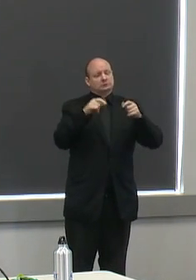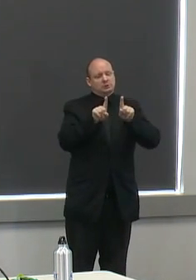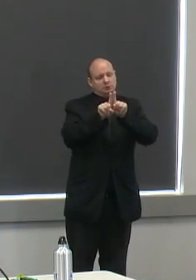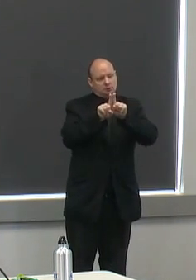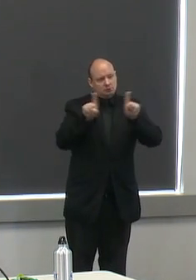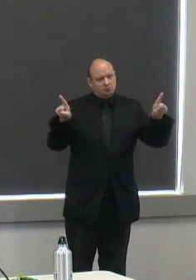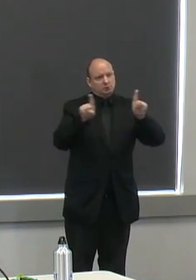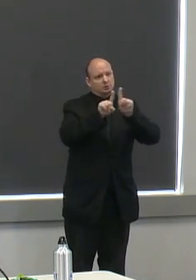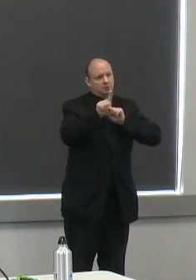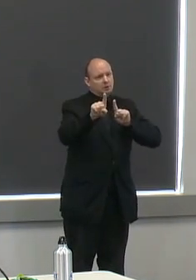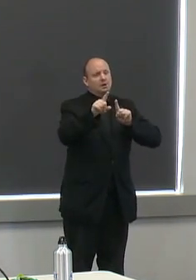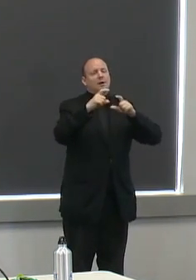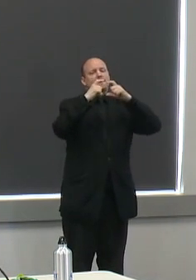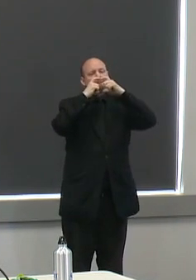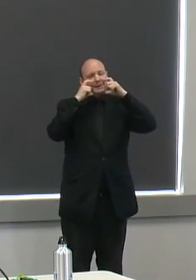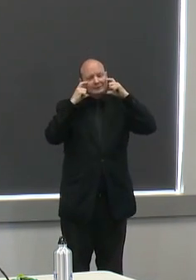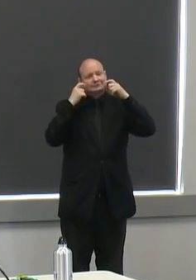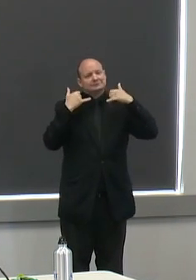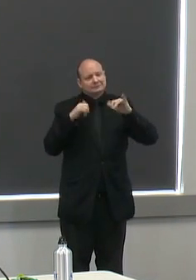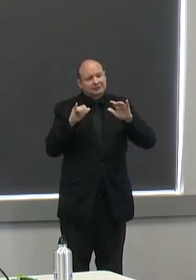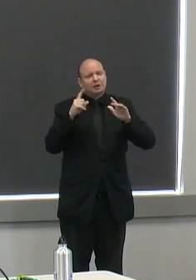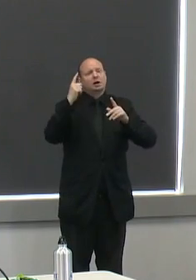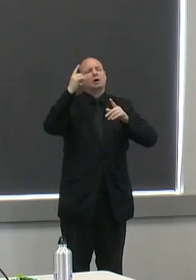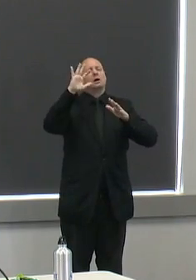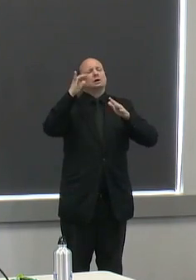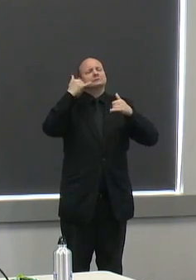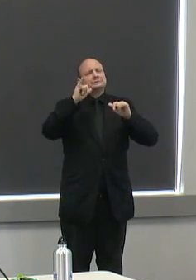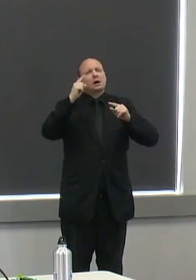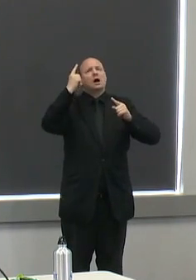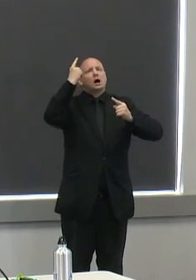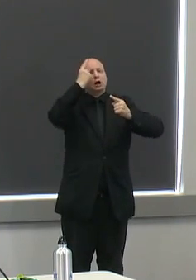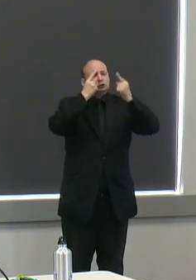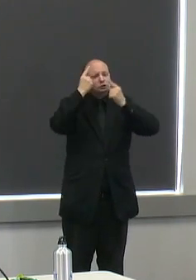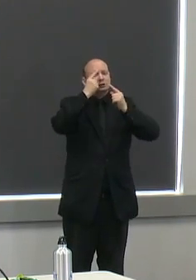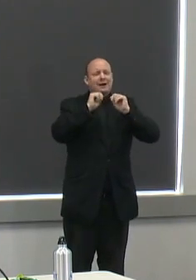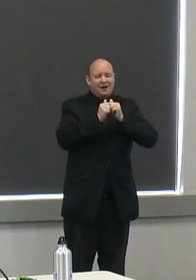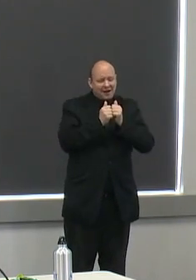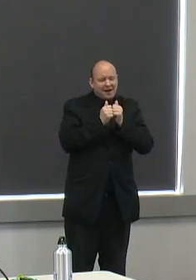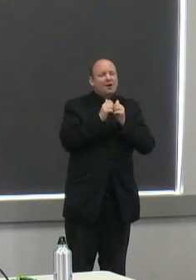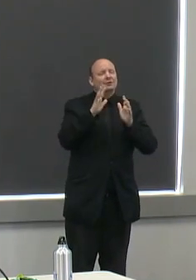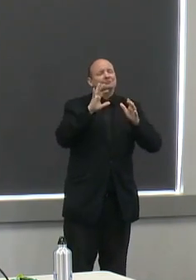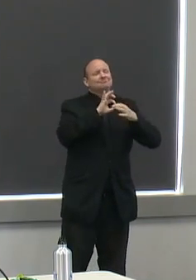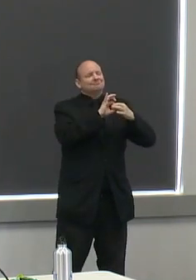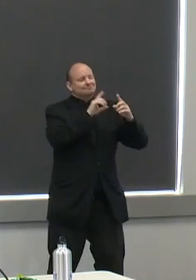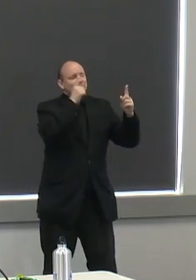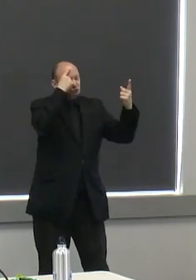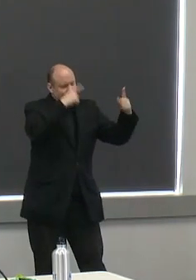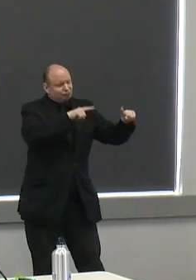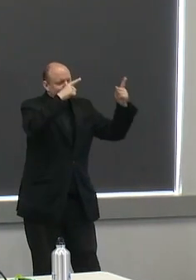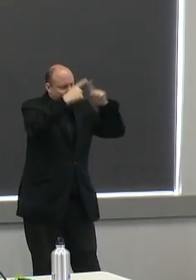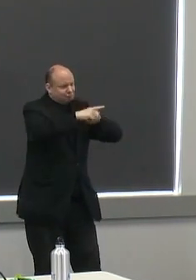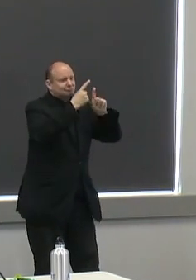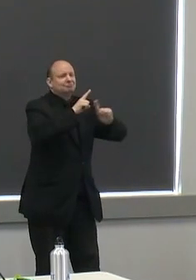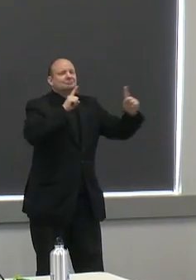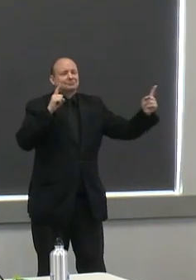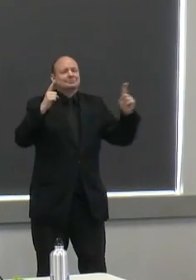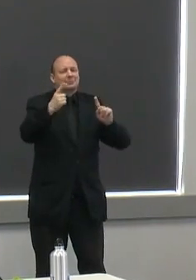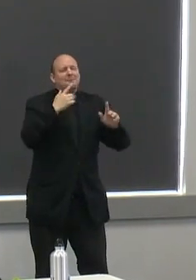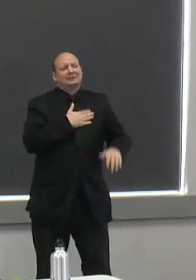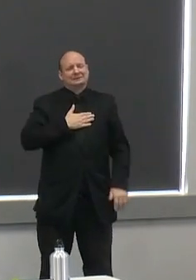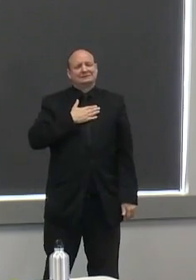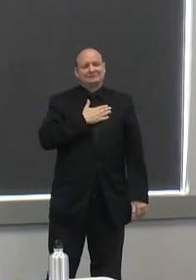considerate of others thanks sir next no guidance to the superintendent